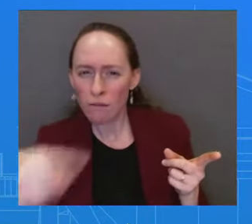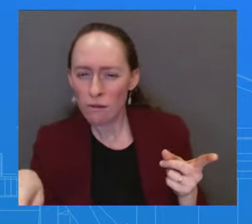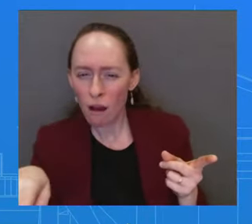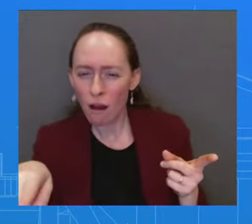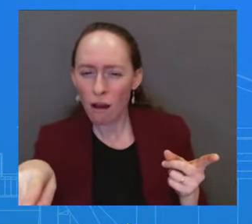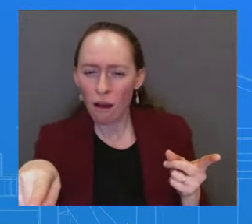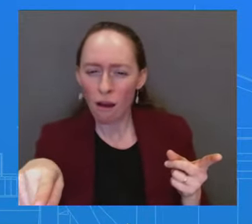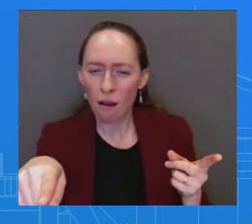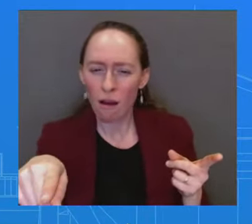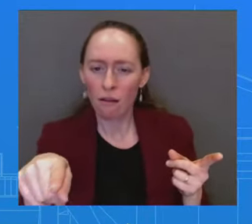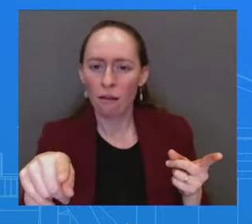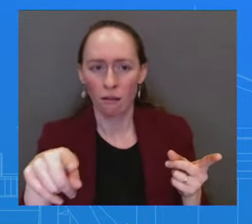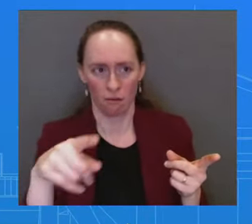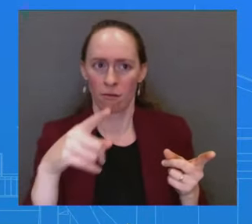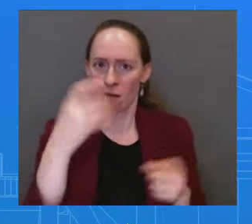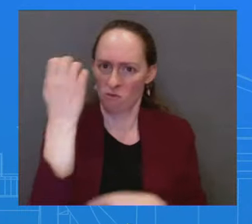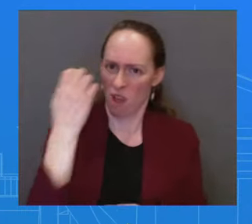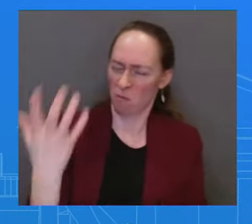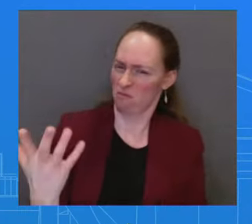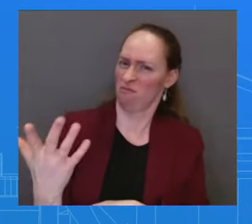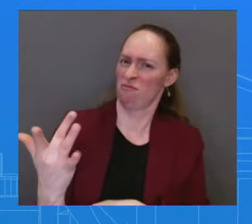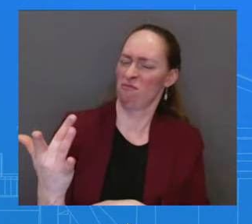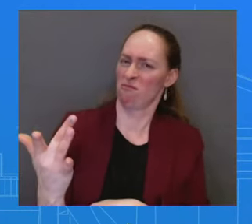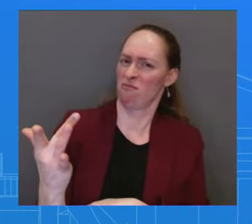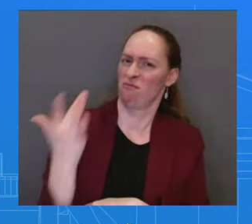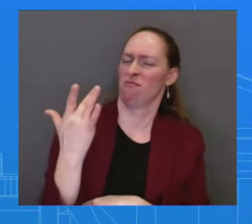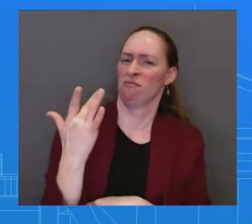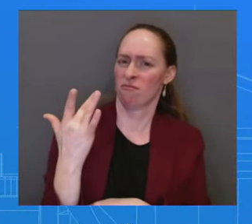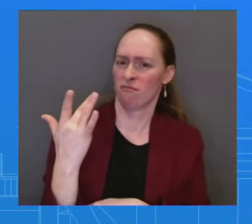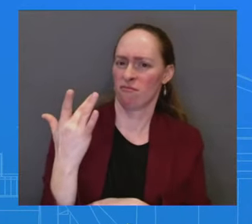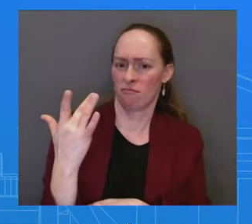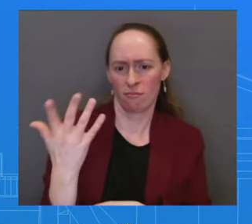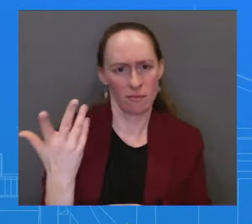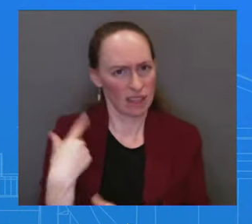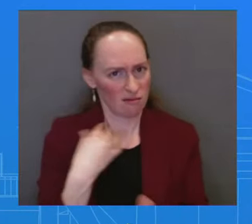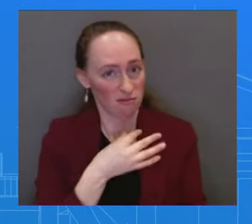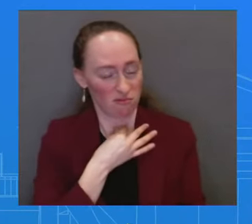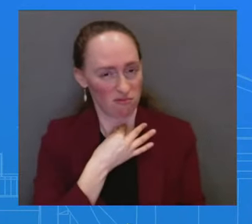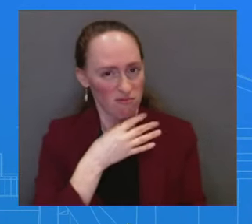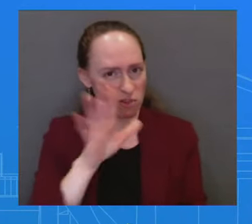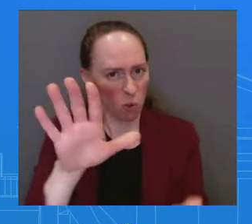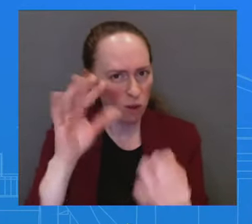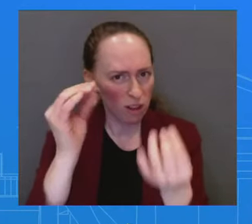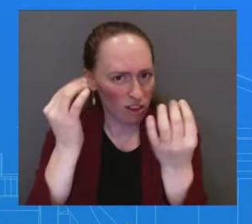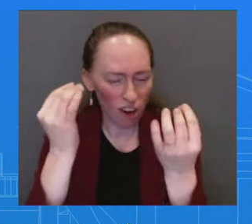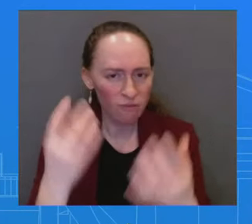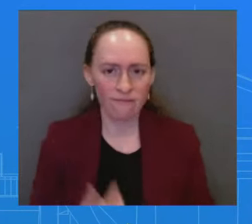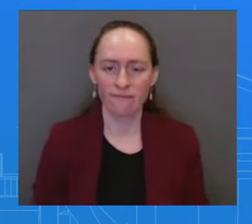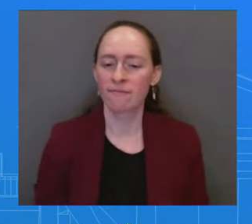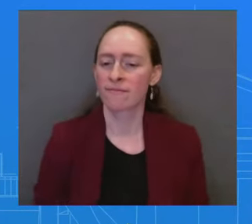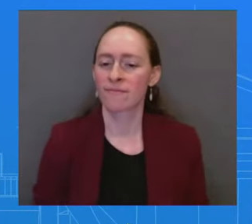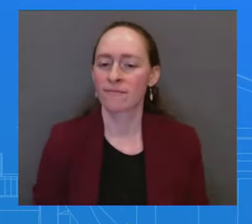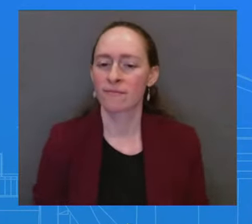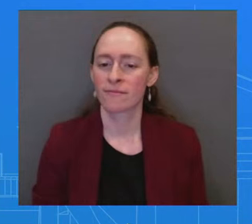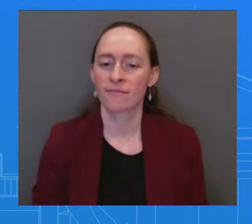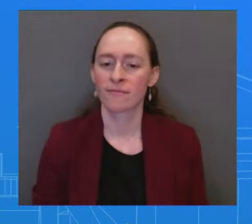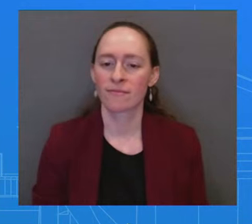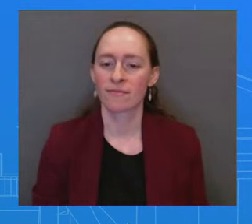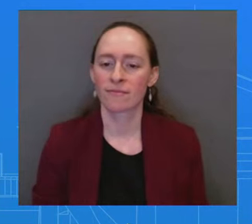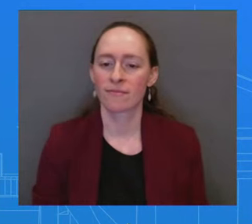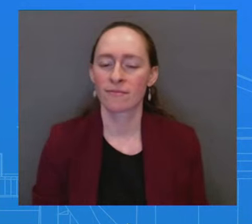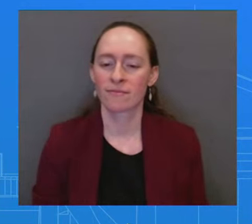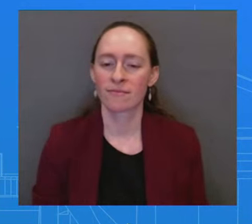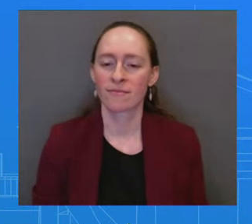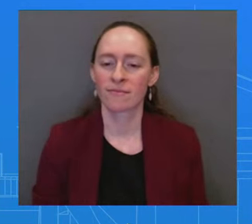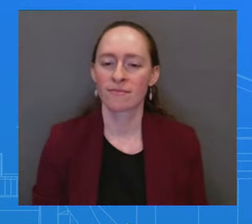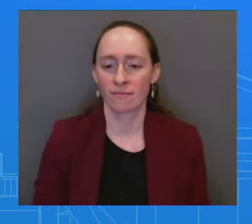First of all, we understand that the Turkish parliament may be taking up this decision today. Obviously, we'll watch this very closely. As the president has said,